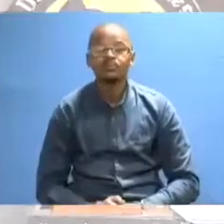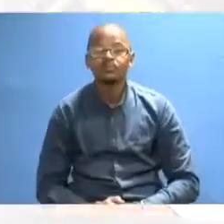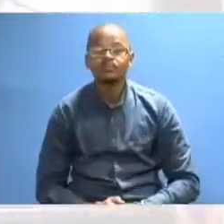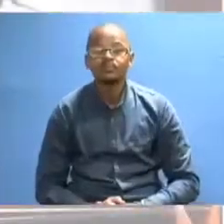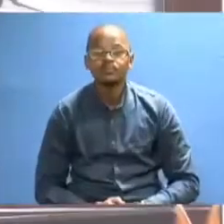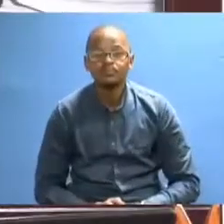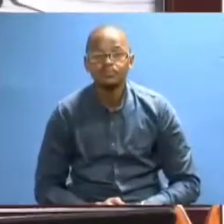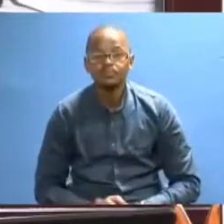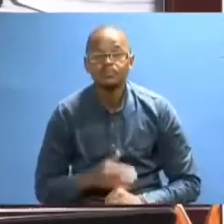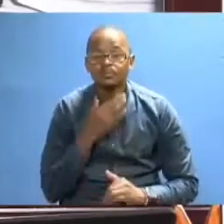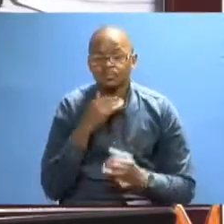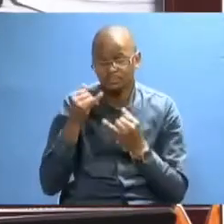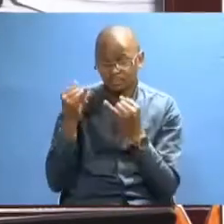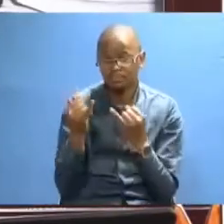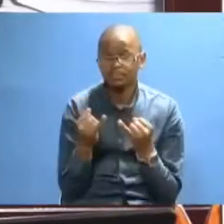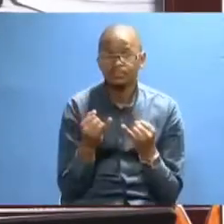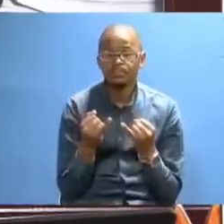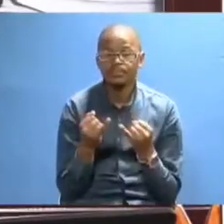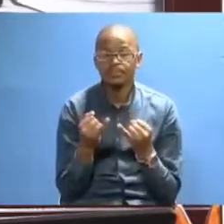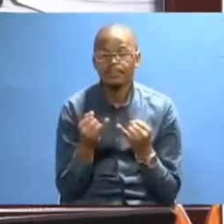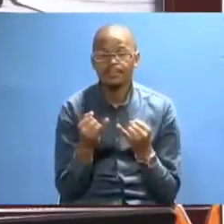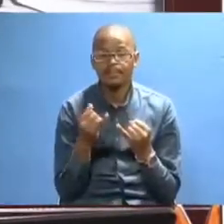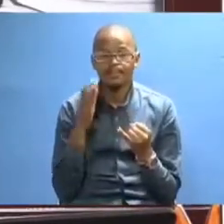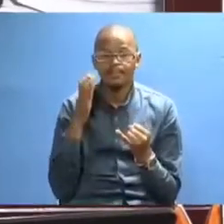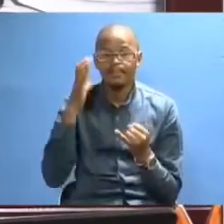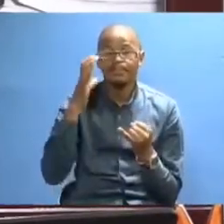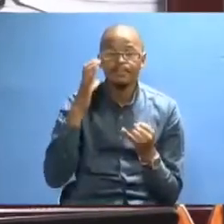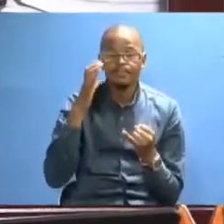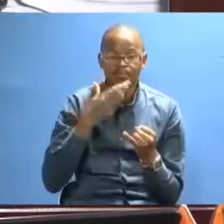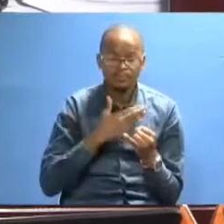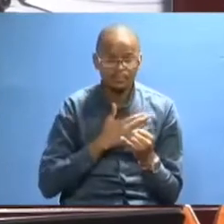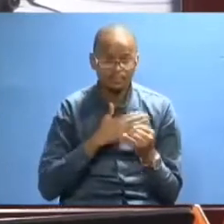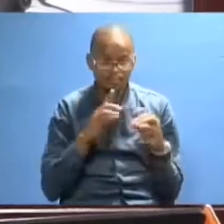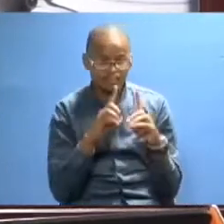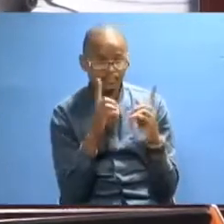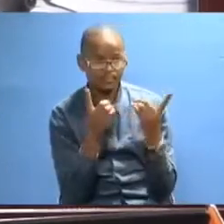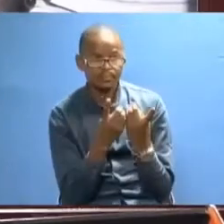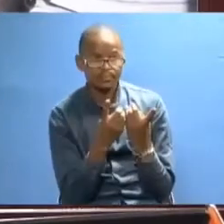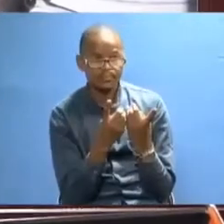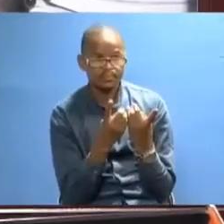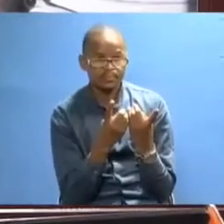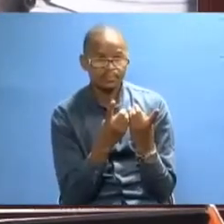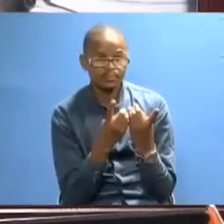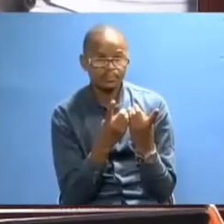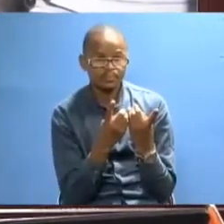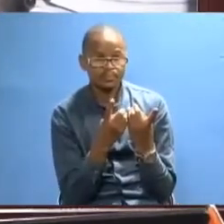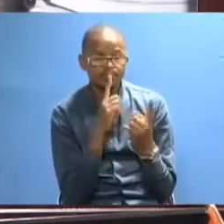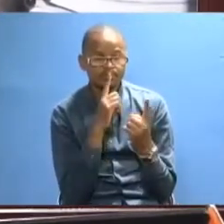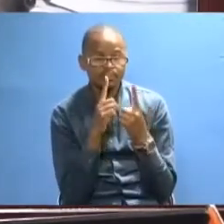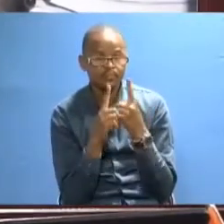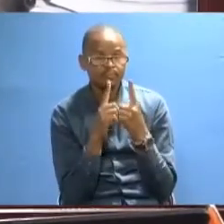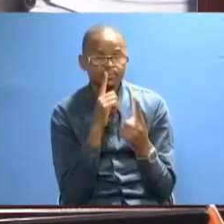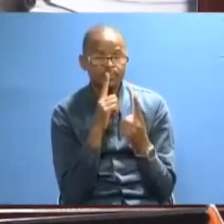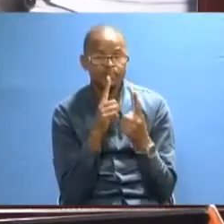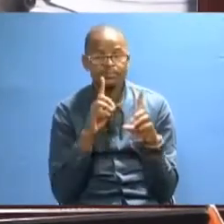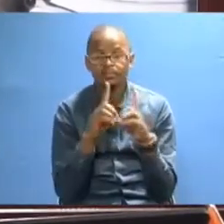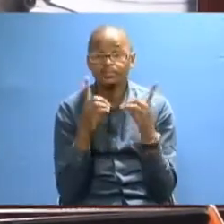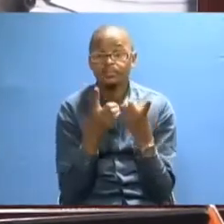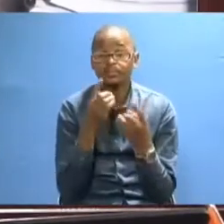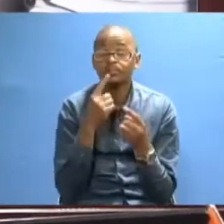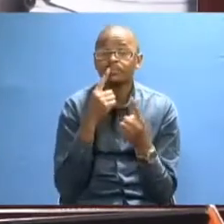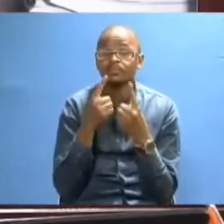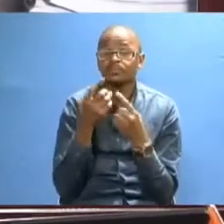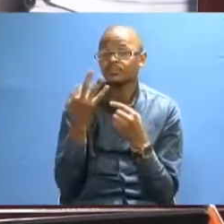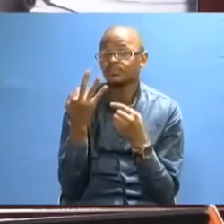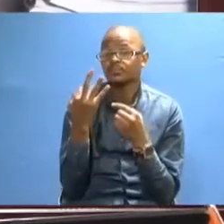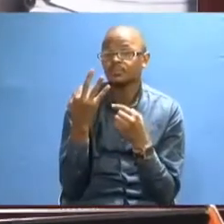May I now introduce the chairs of my department. As I talked about departments